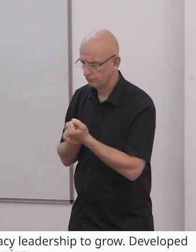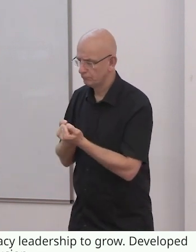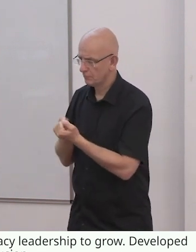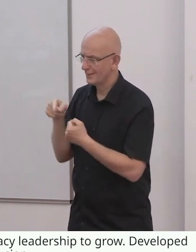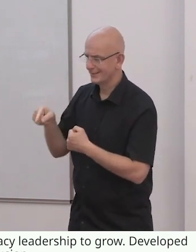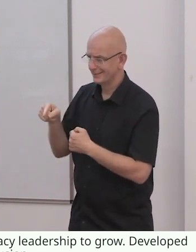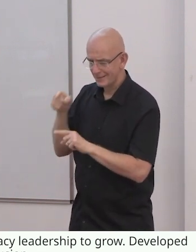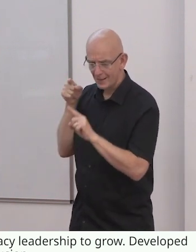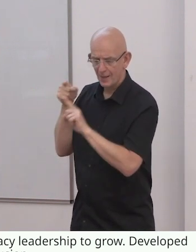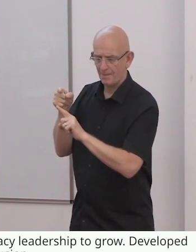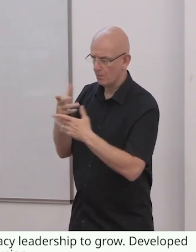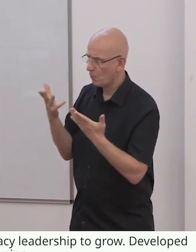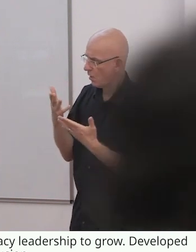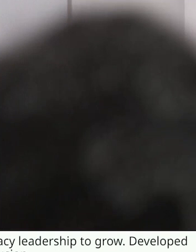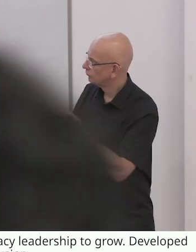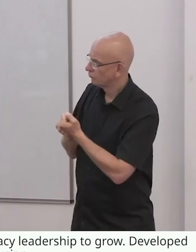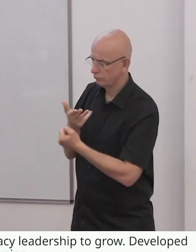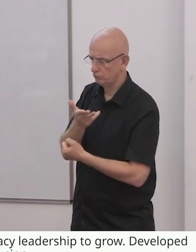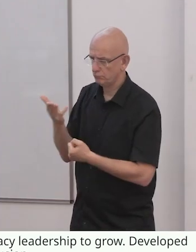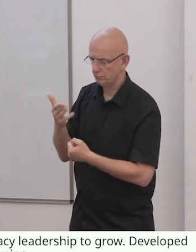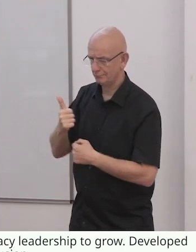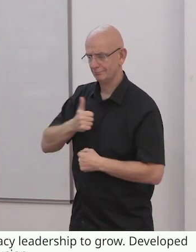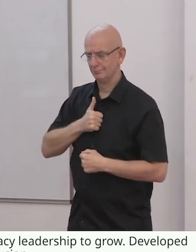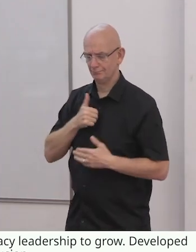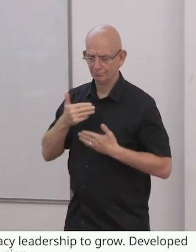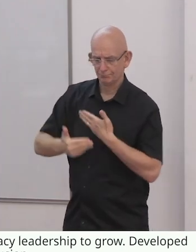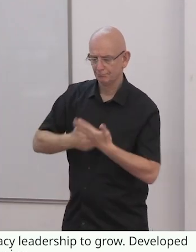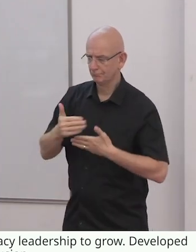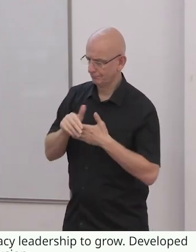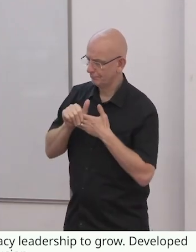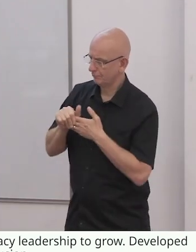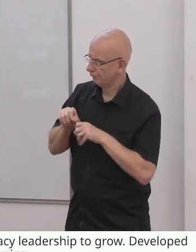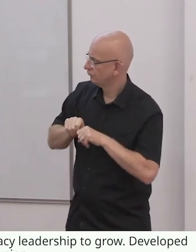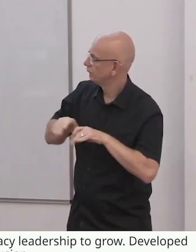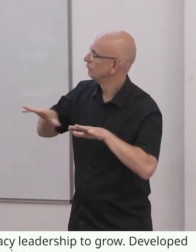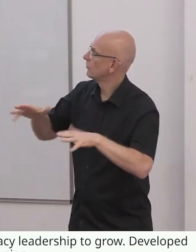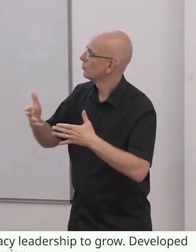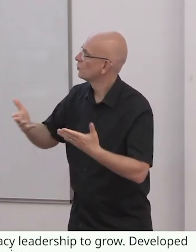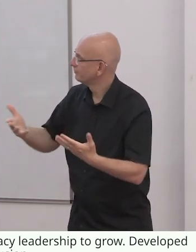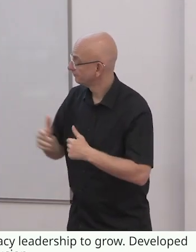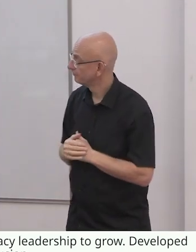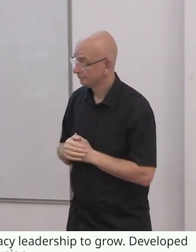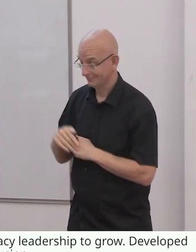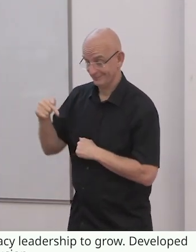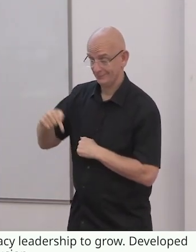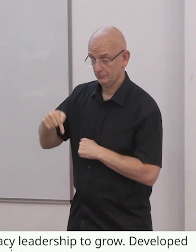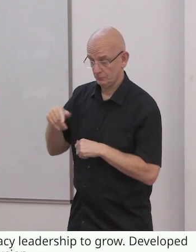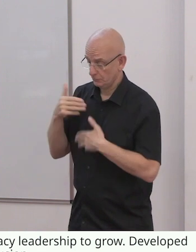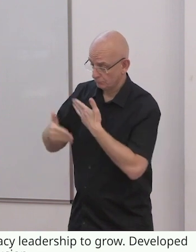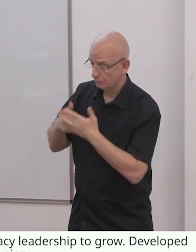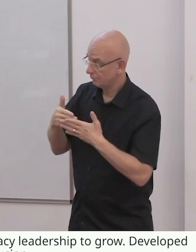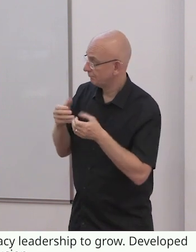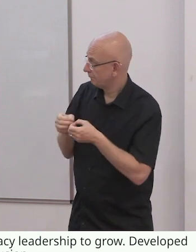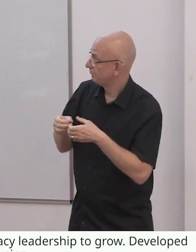leadership to grow. It is developed following Inclusion International's global report on self-advocacy for